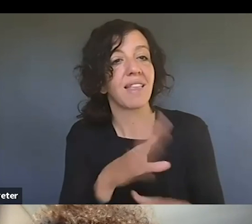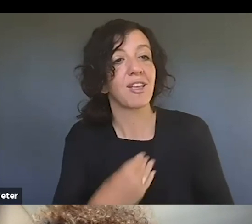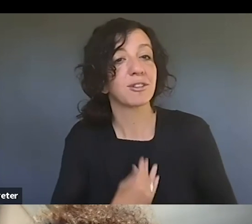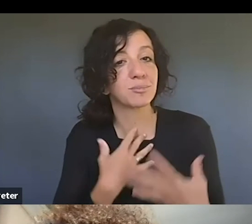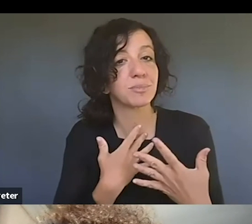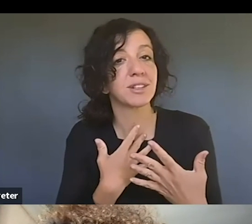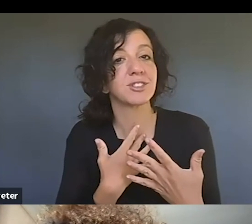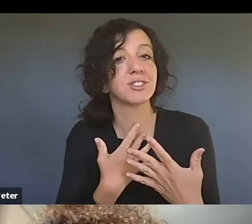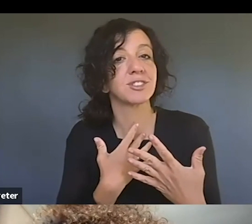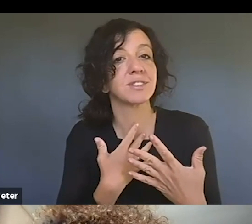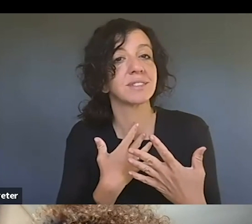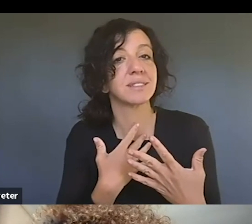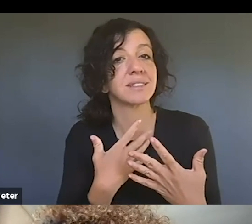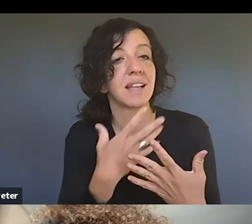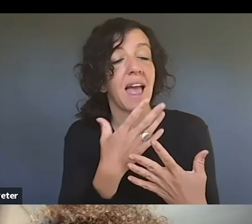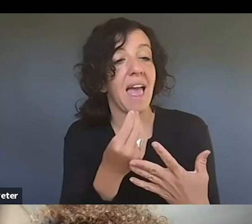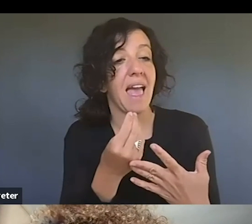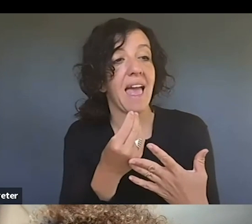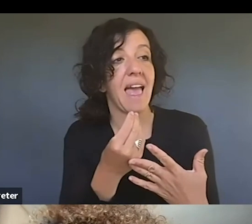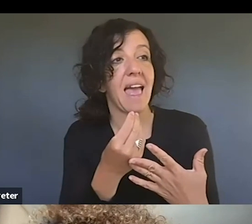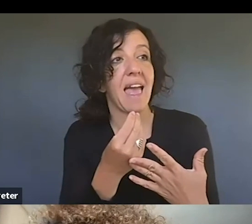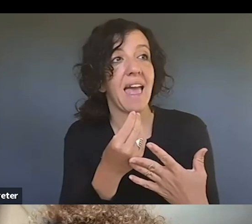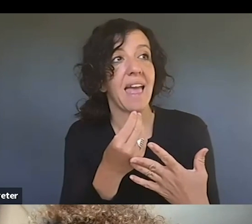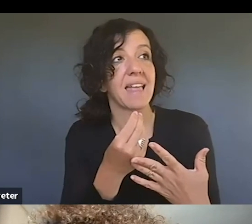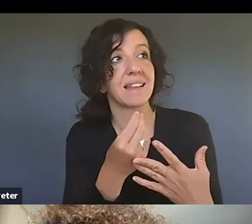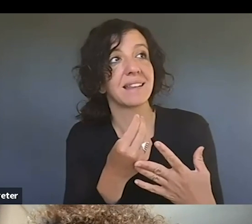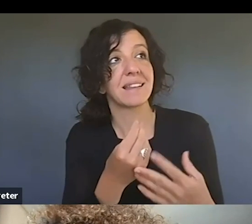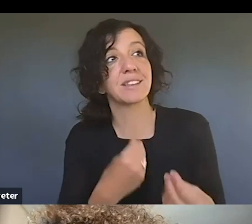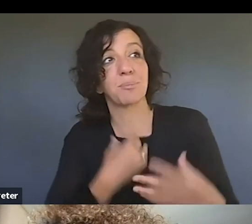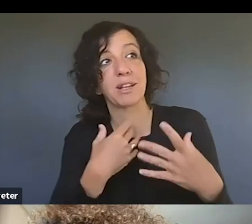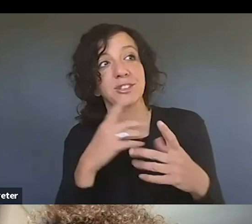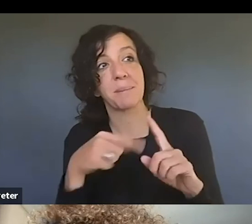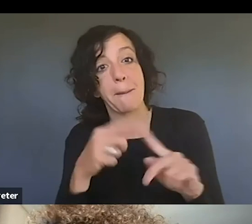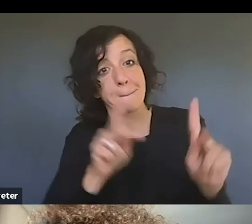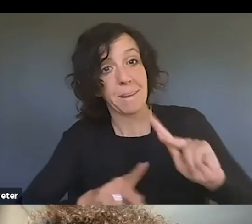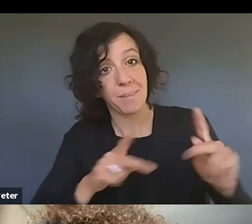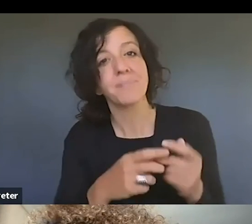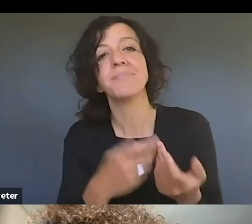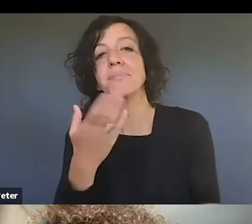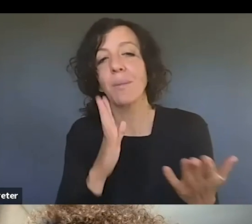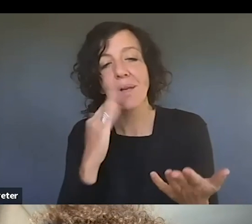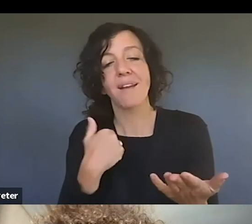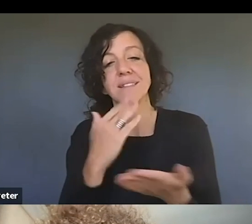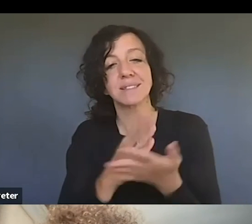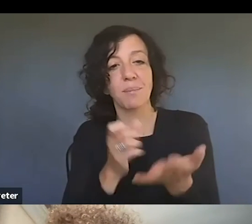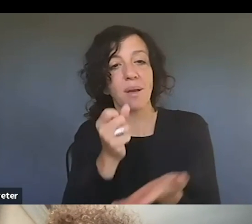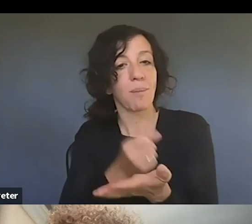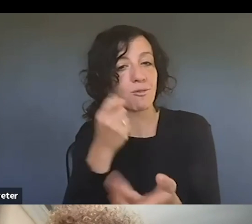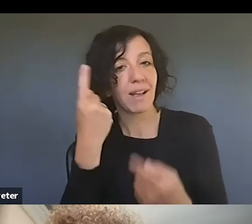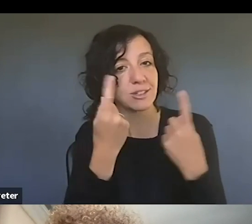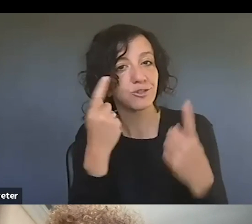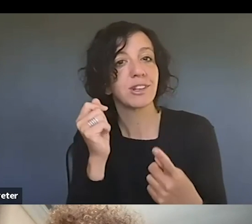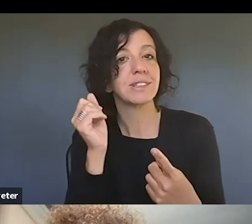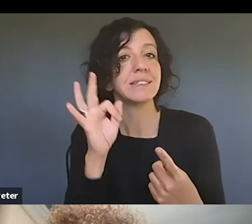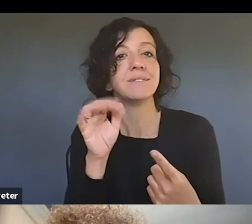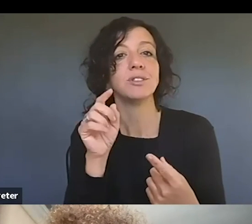lots of things especially when it comes to people um you might have some type of copyright considerations if you